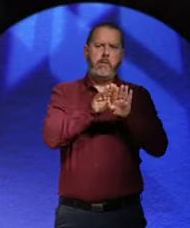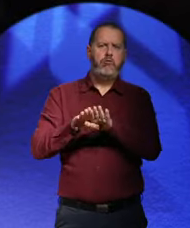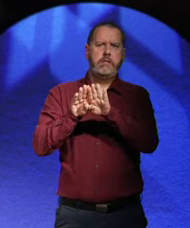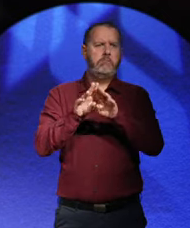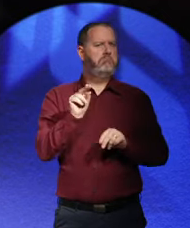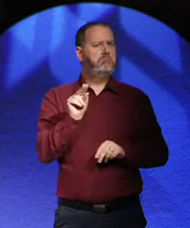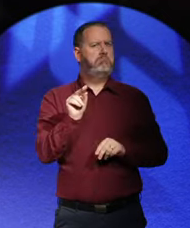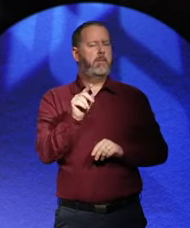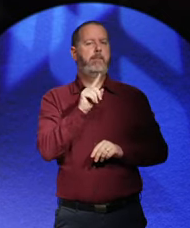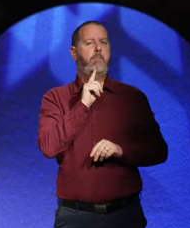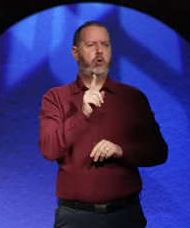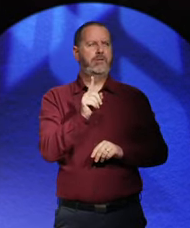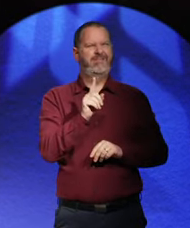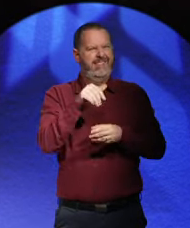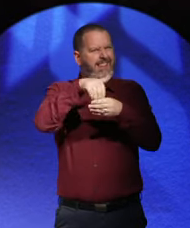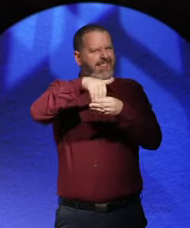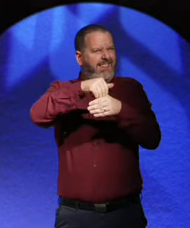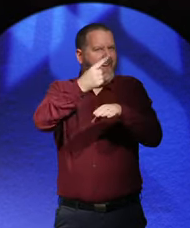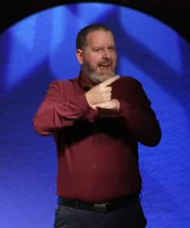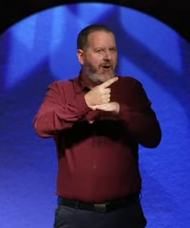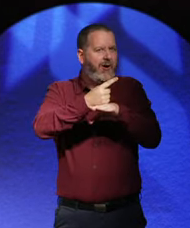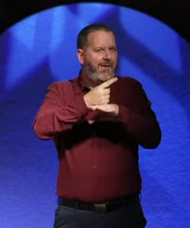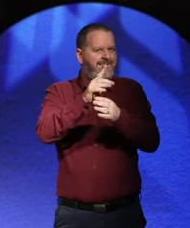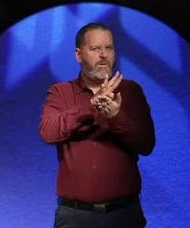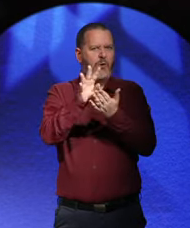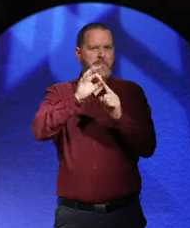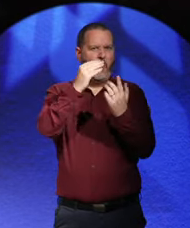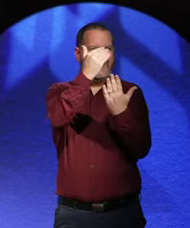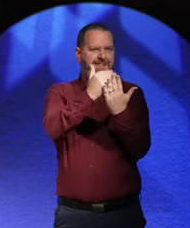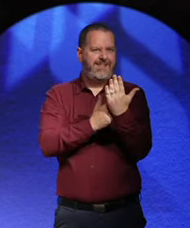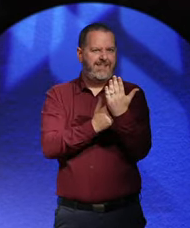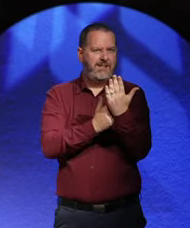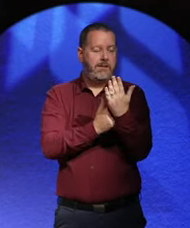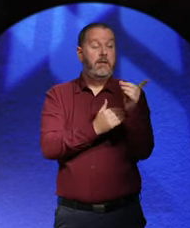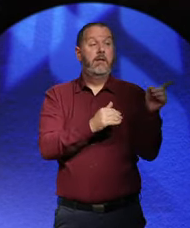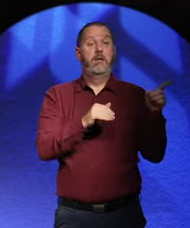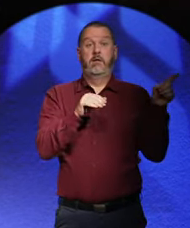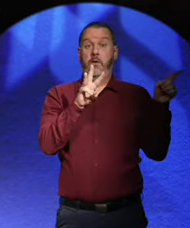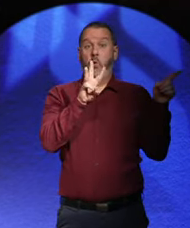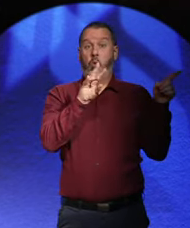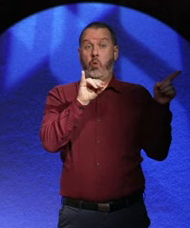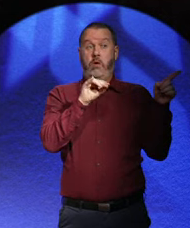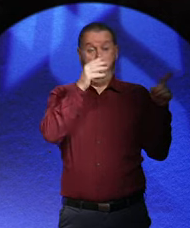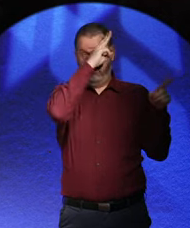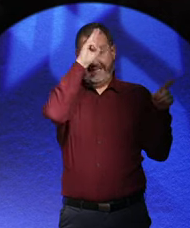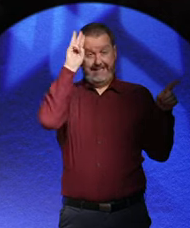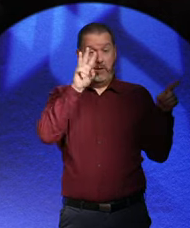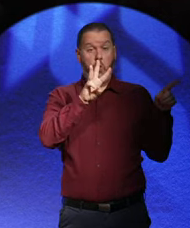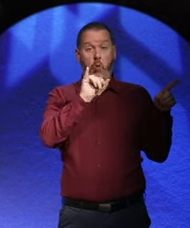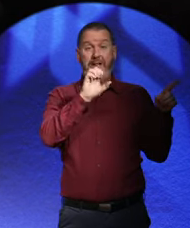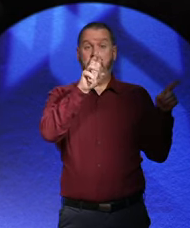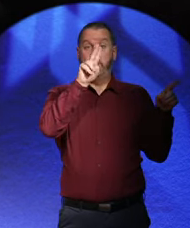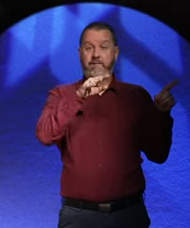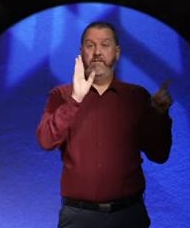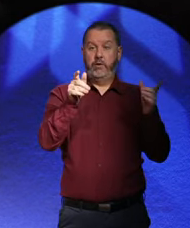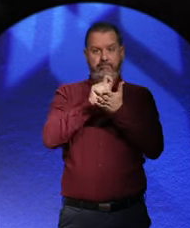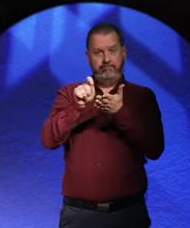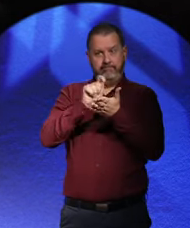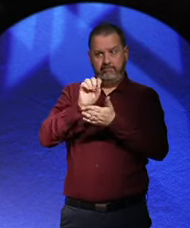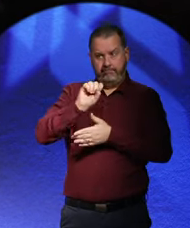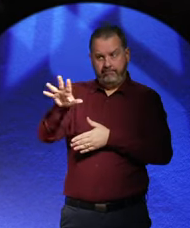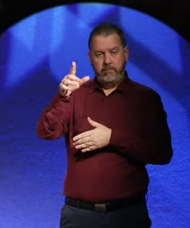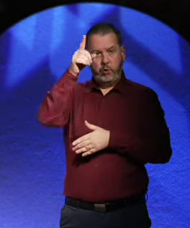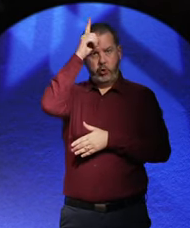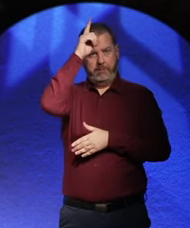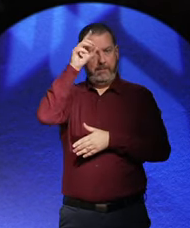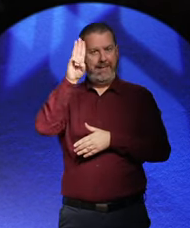was kind of implied... They said they wouldn't have the Kaiser. Woodrow Wilson sent a letter to the German Chancellor and said, there's